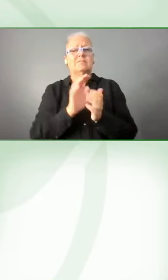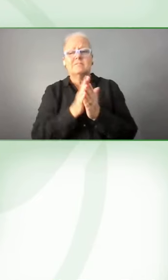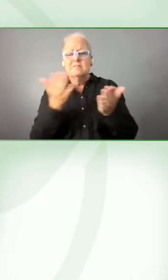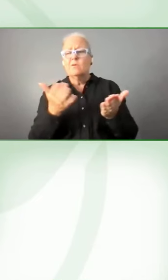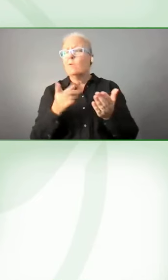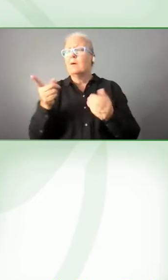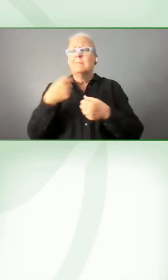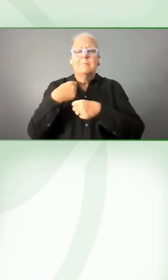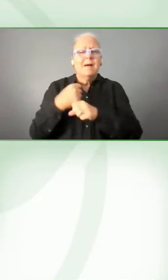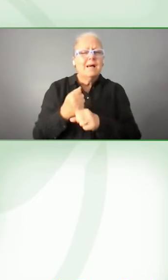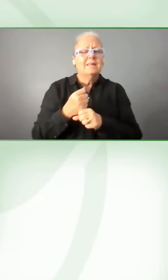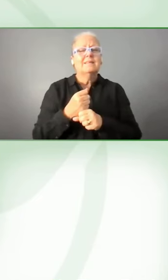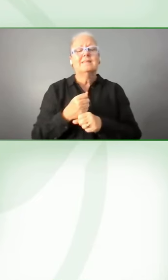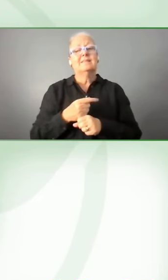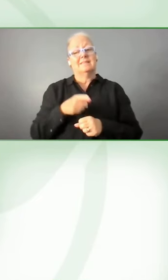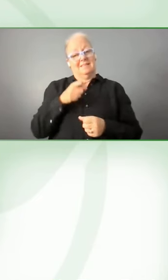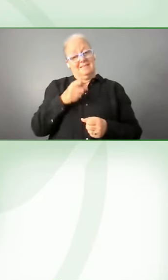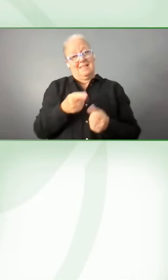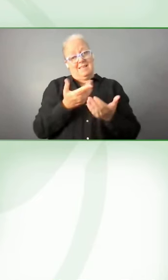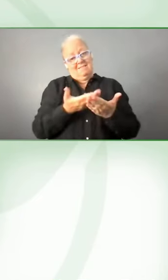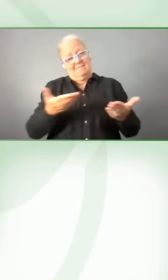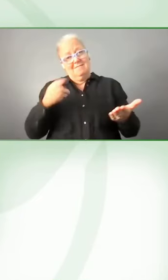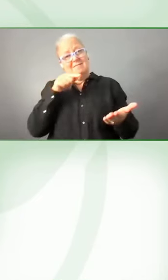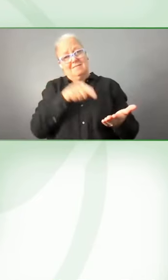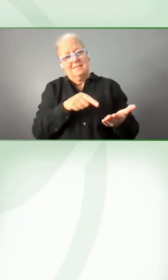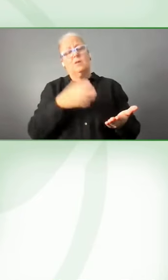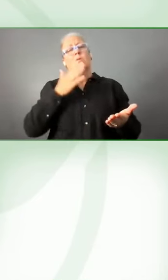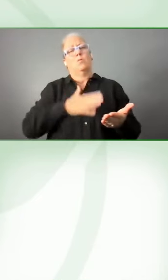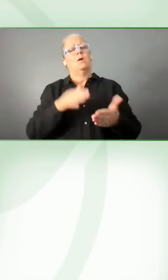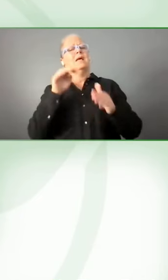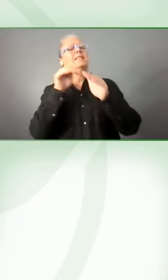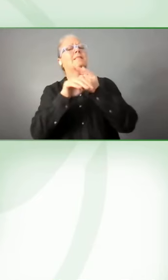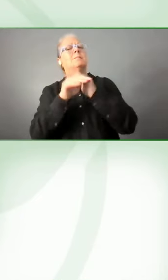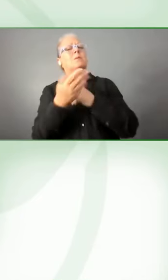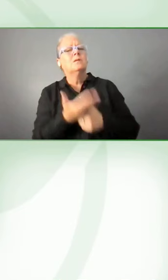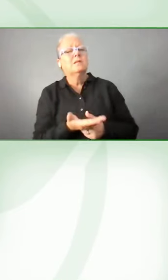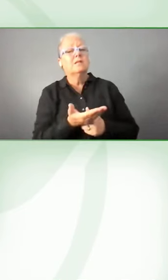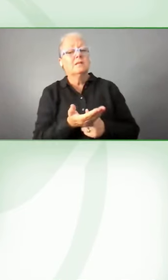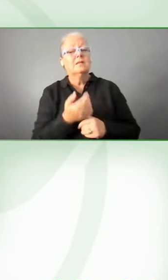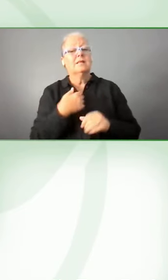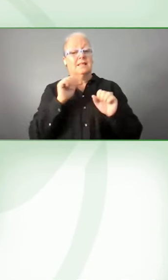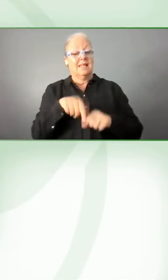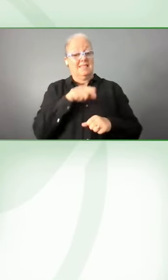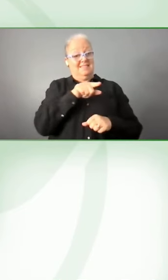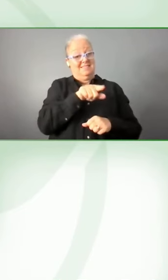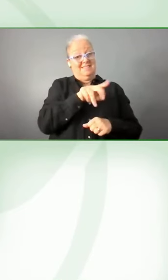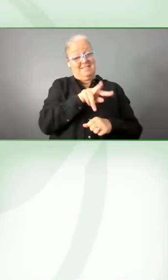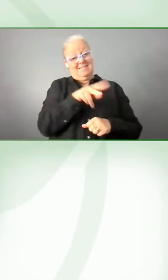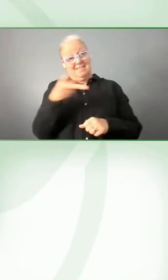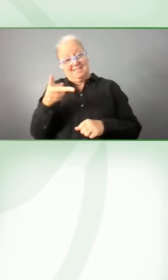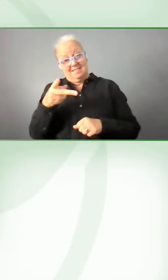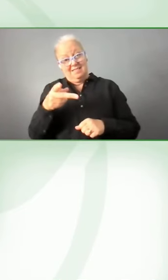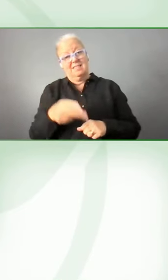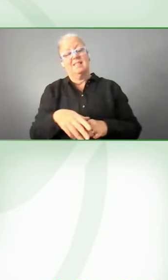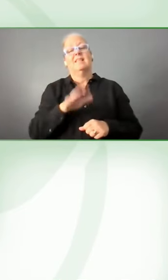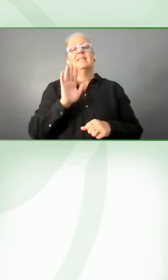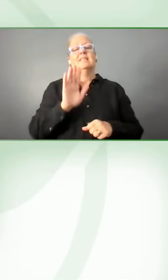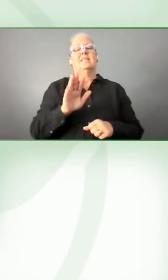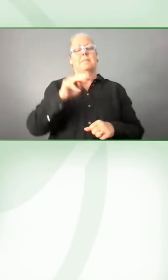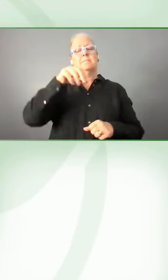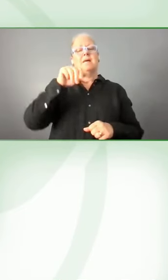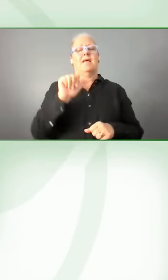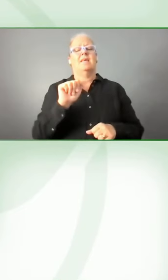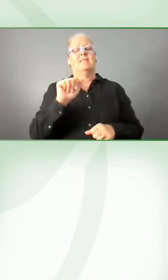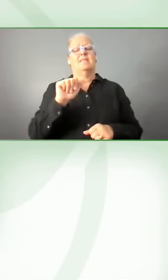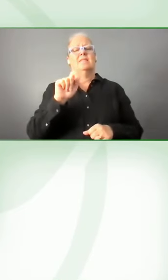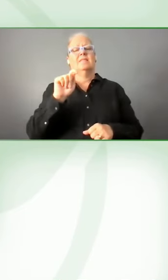have that material be, to be accessible, right? Like we can convert the STEM equation into math ML, um, from that image,